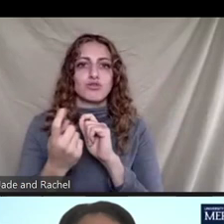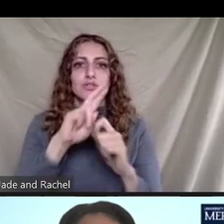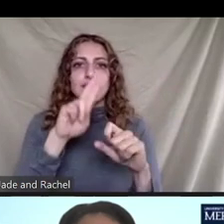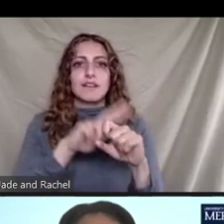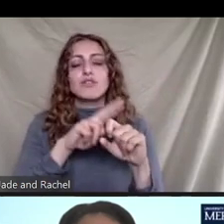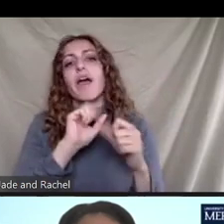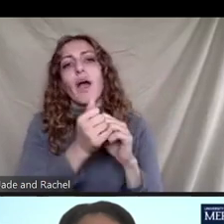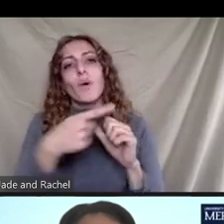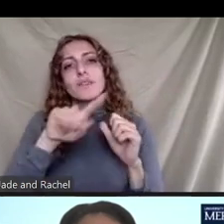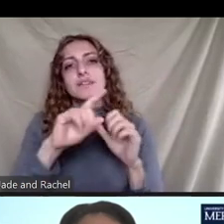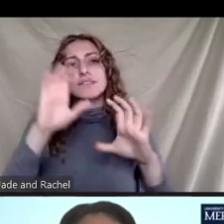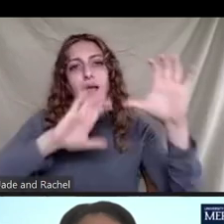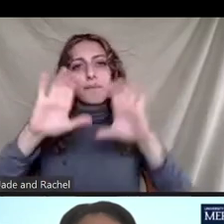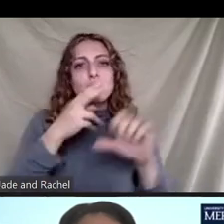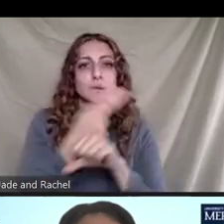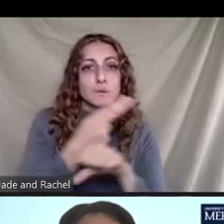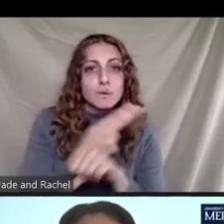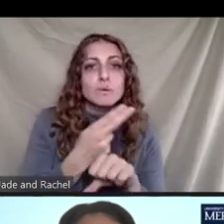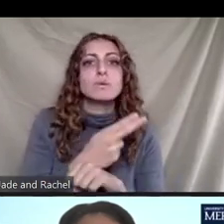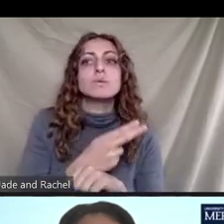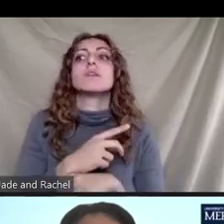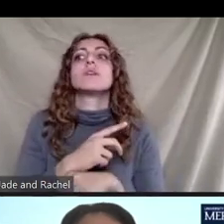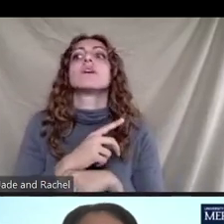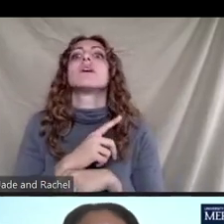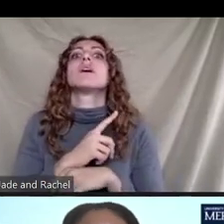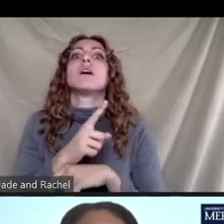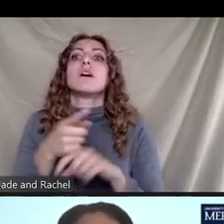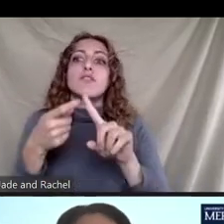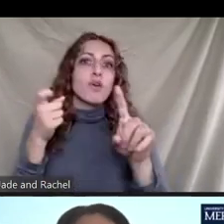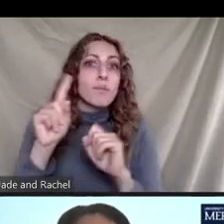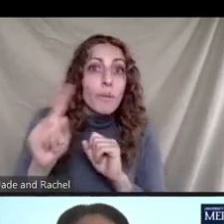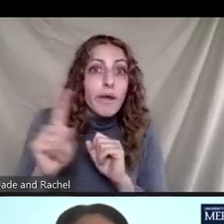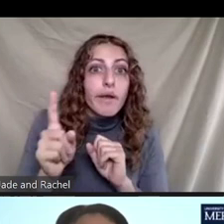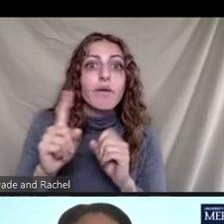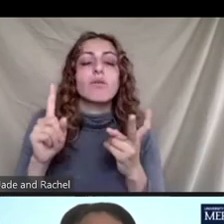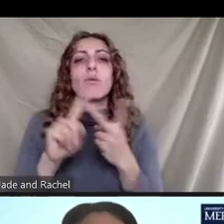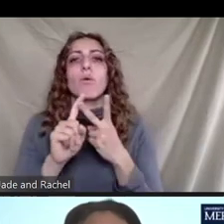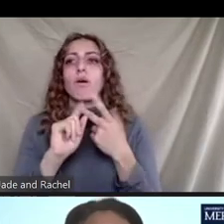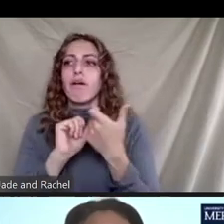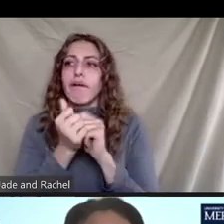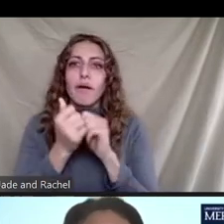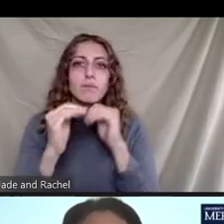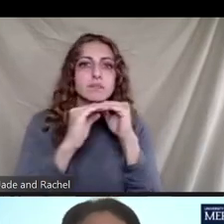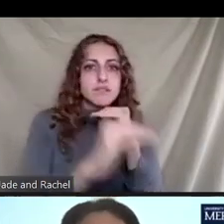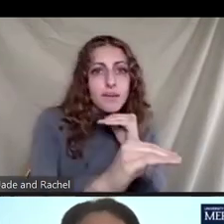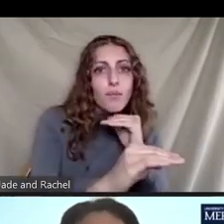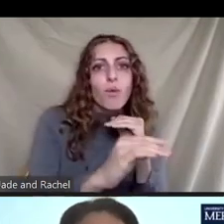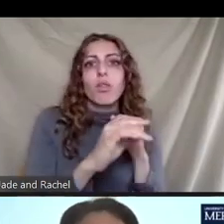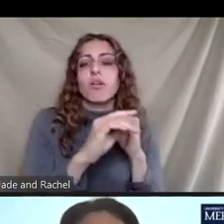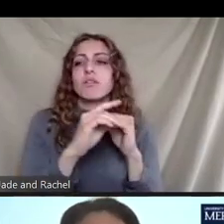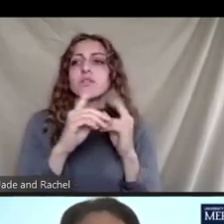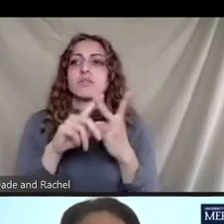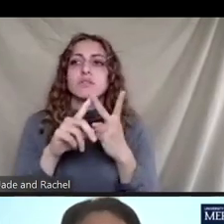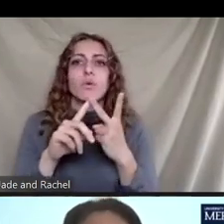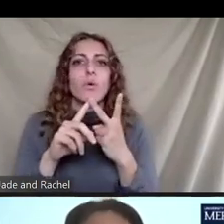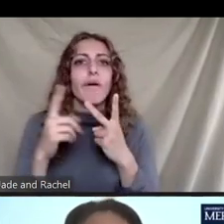materials. How do you have a material that is stable when you want it to be, and then is triggered by something it would see either in a formal waste management system